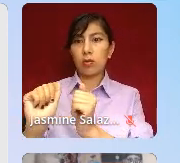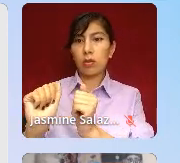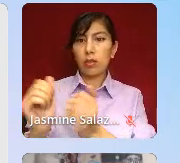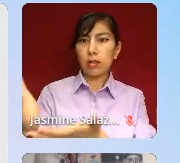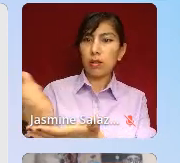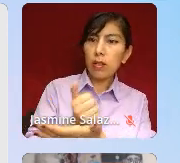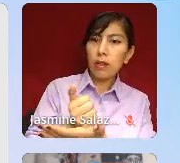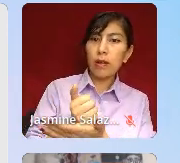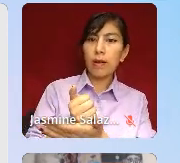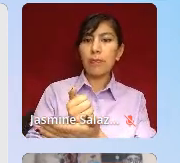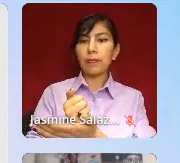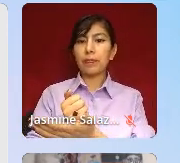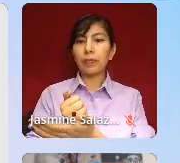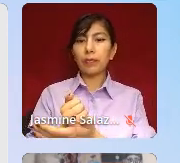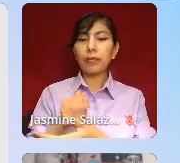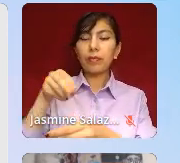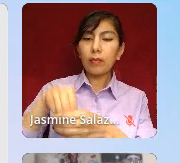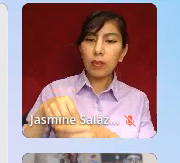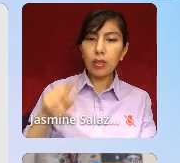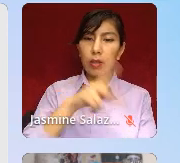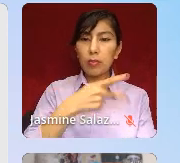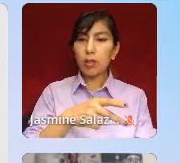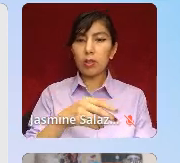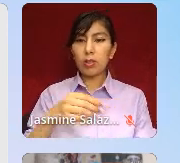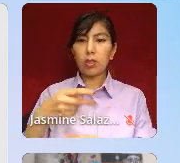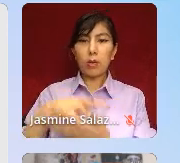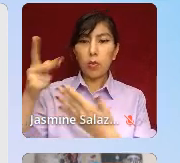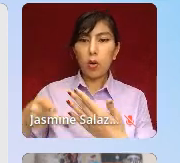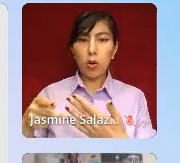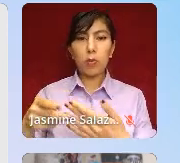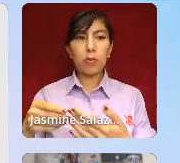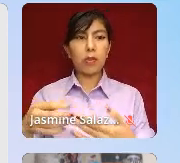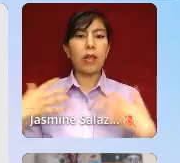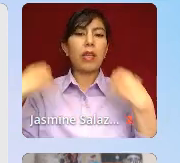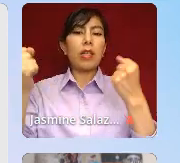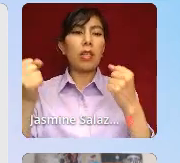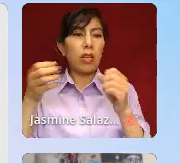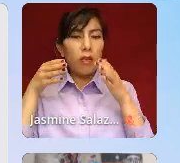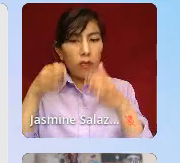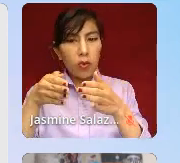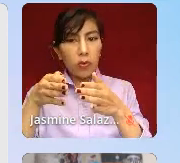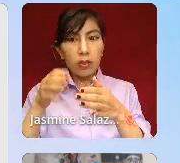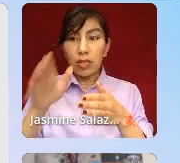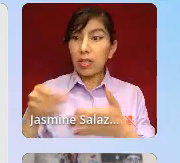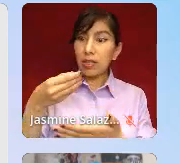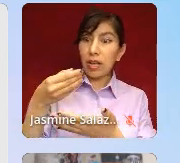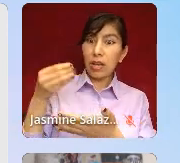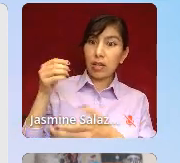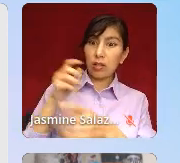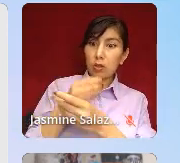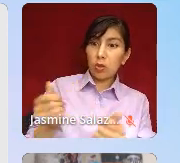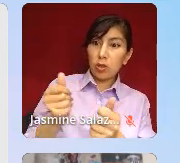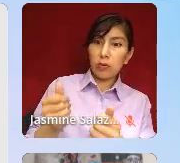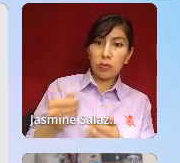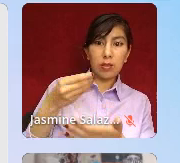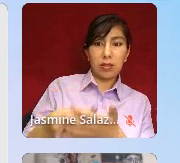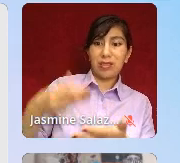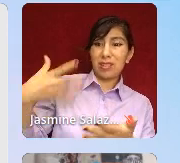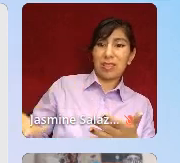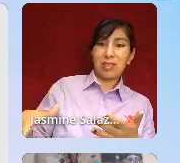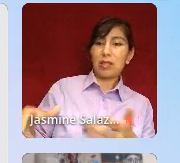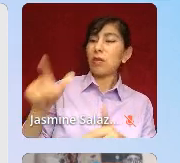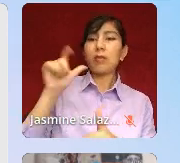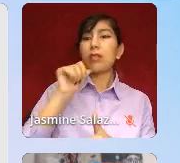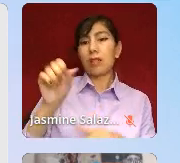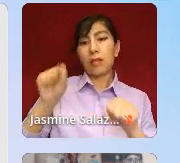outpatient programming that was healing focused. And that treatment was expensive. I was not going to be able to afford that on my journalism salary.